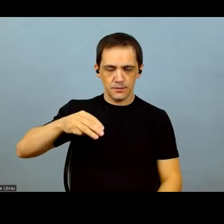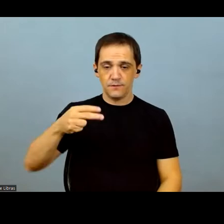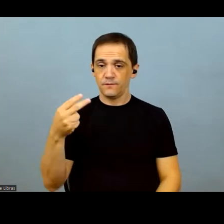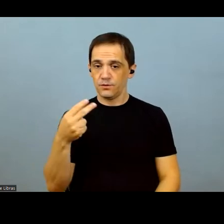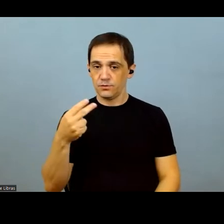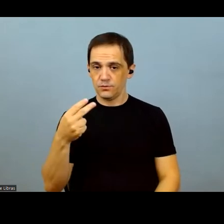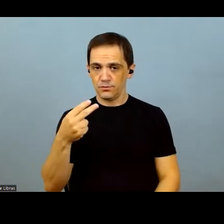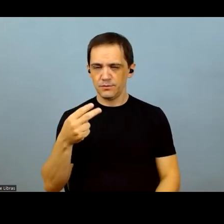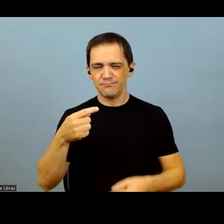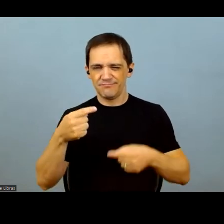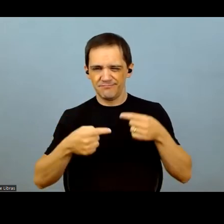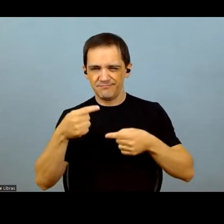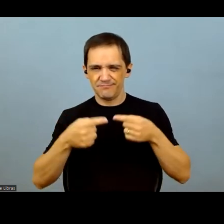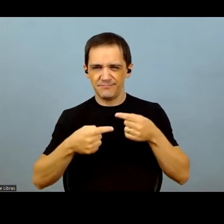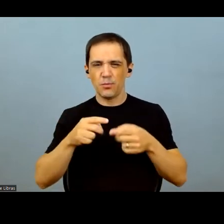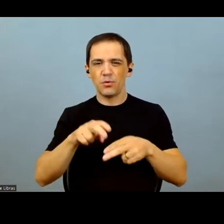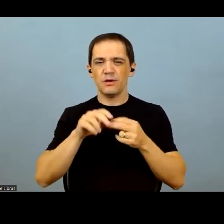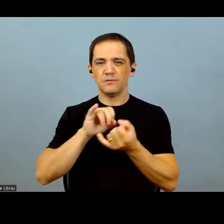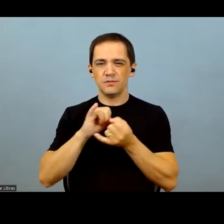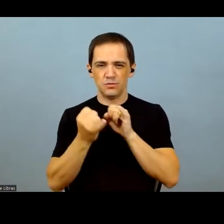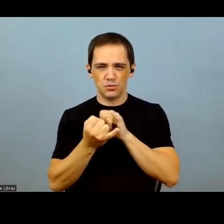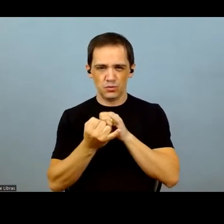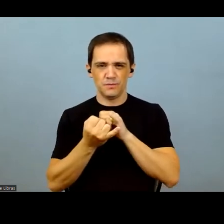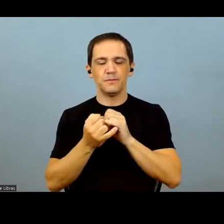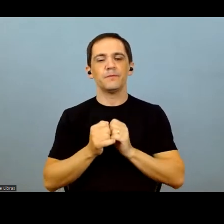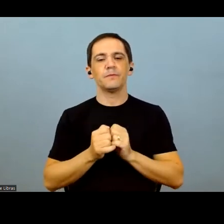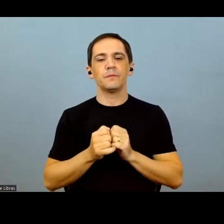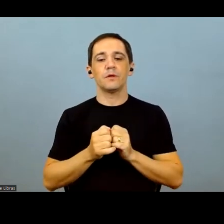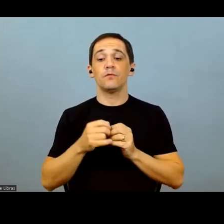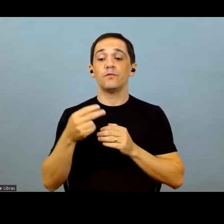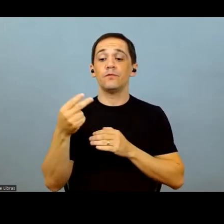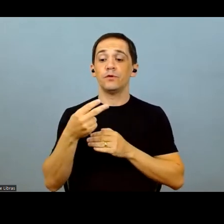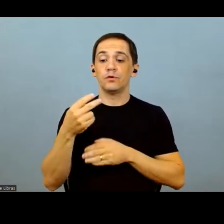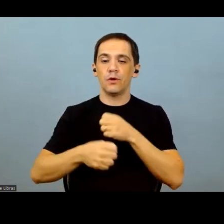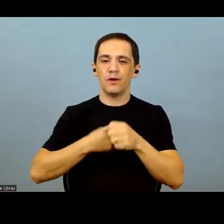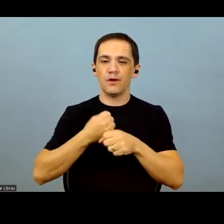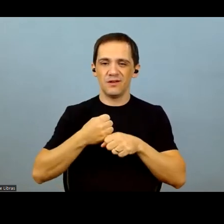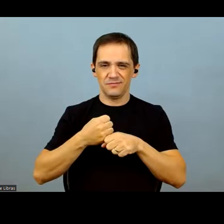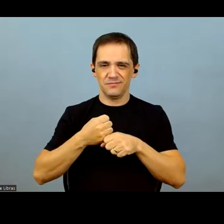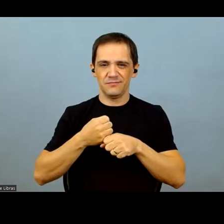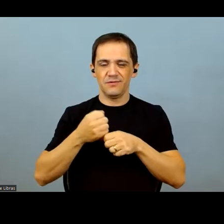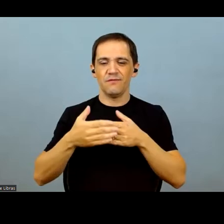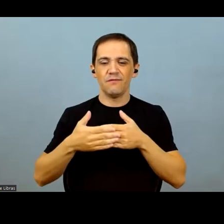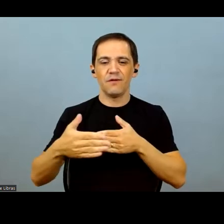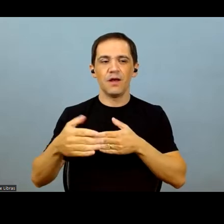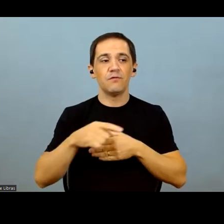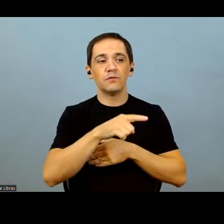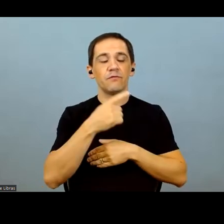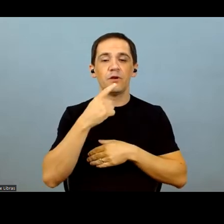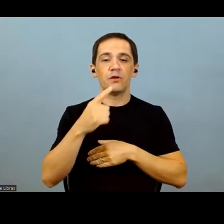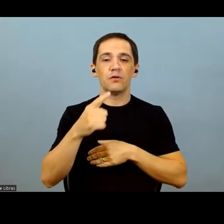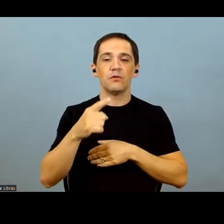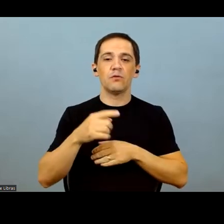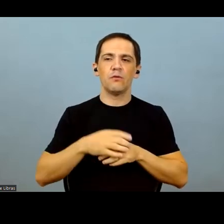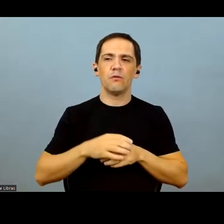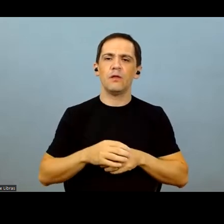and we have talked a lot about margins because of the inputs situation. But when you